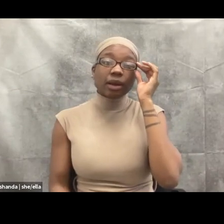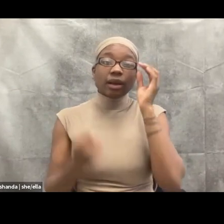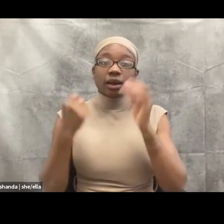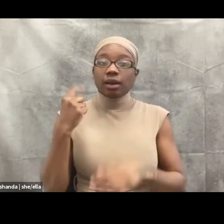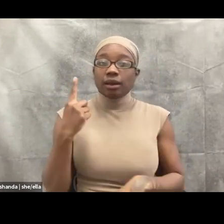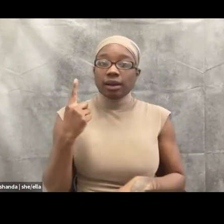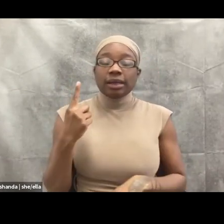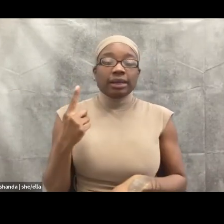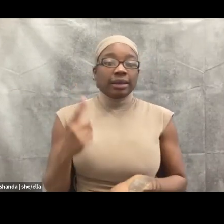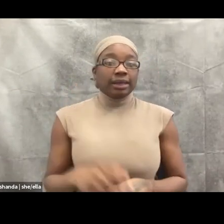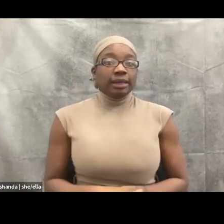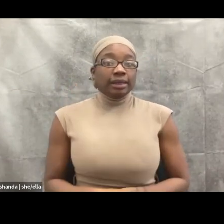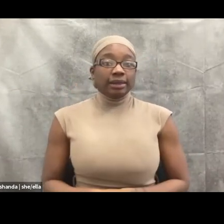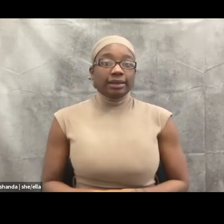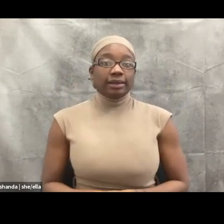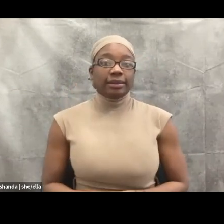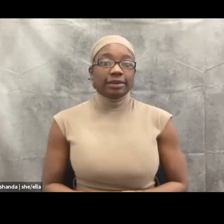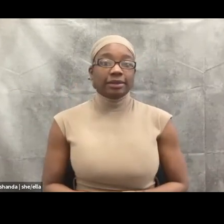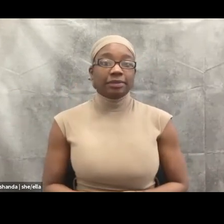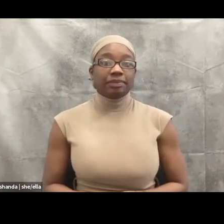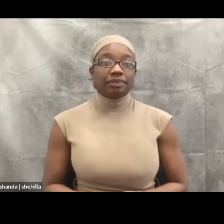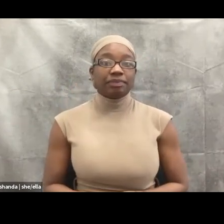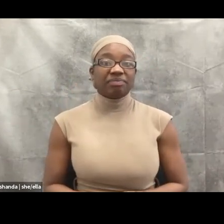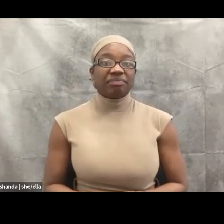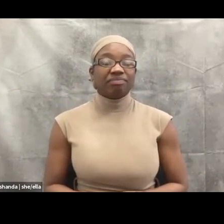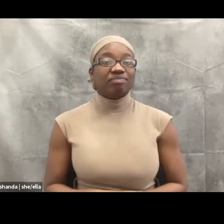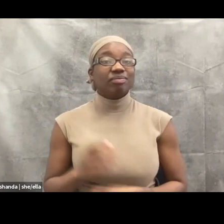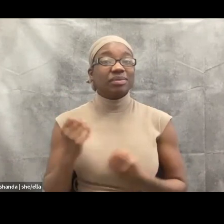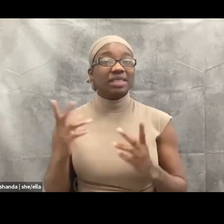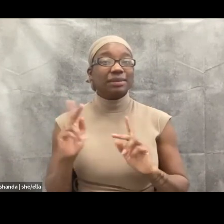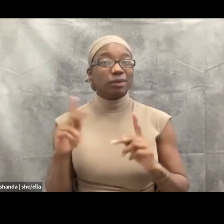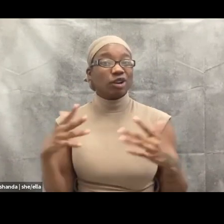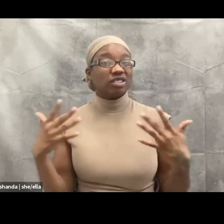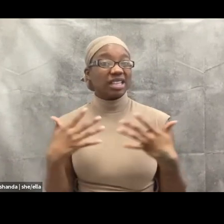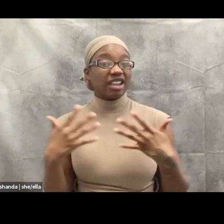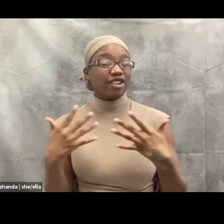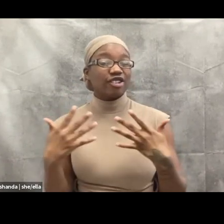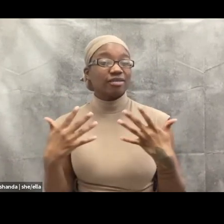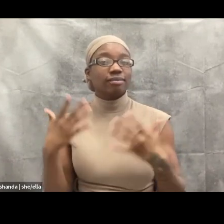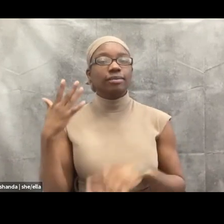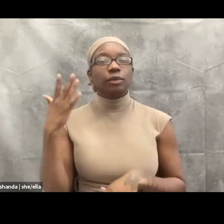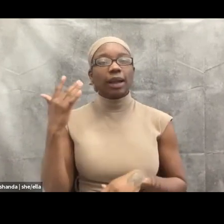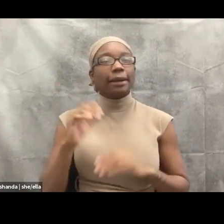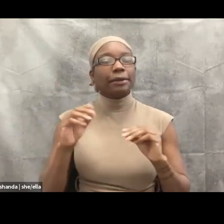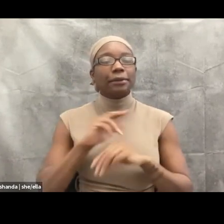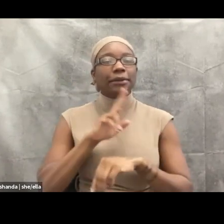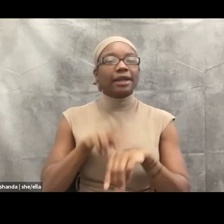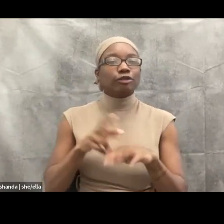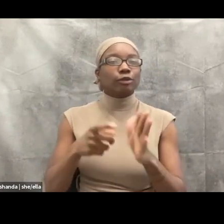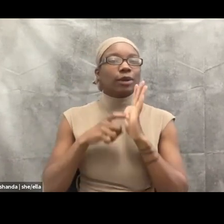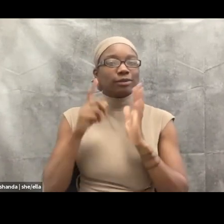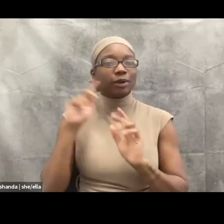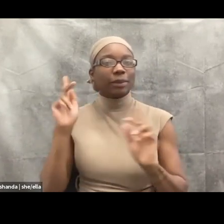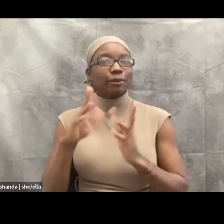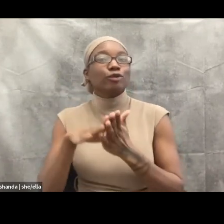national requirements for people to learn anything about supporting suicidal people in their program. So if you're getting